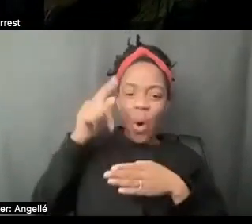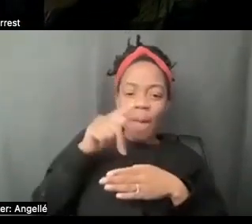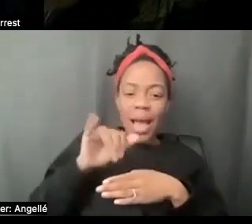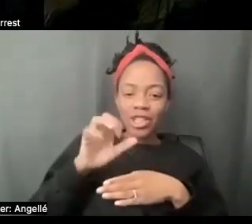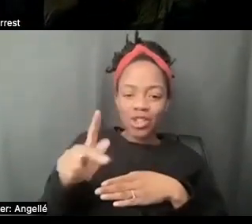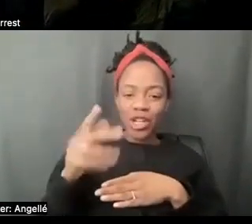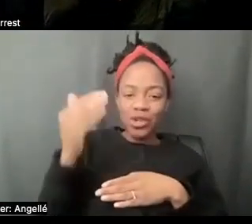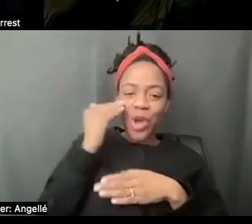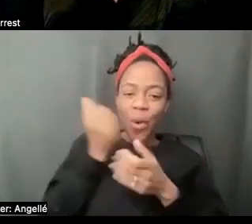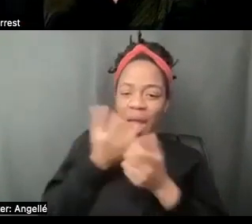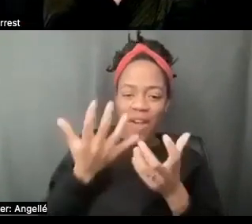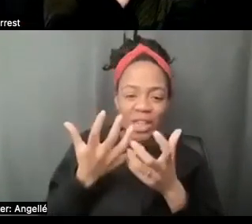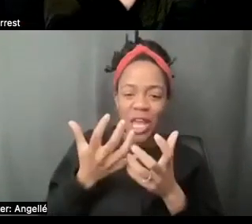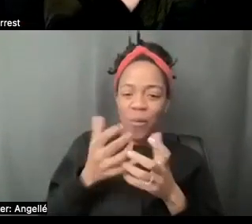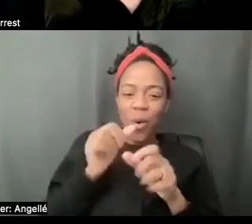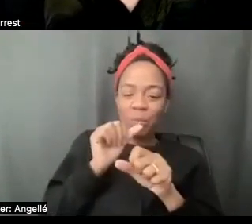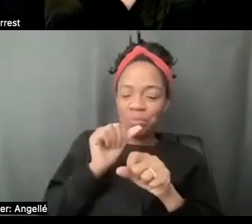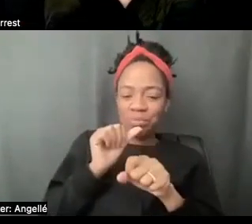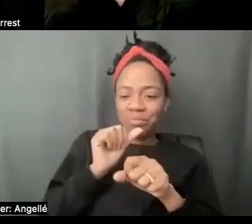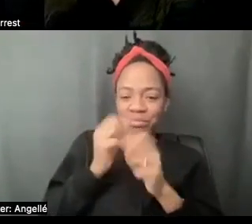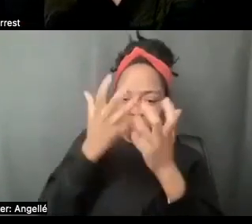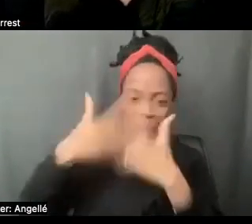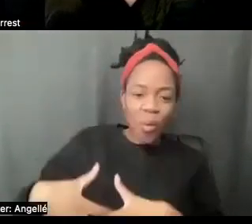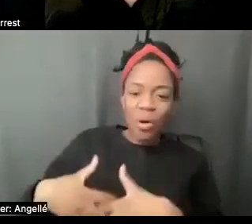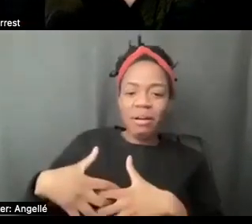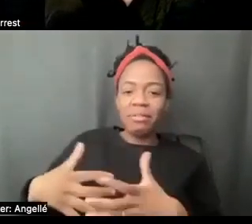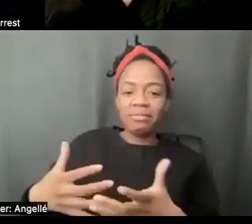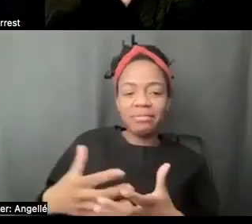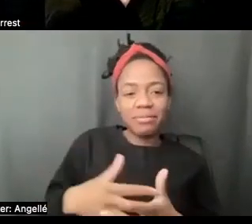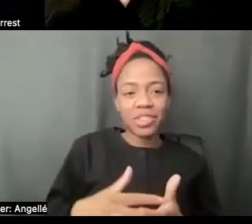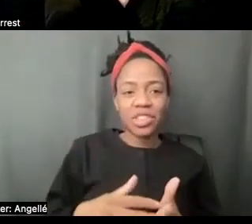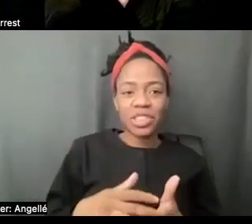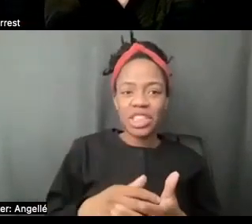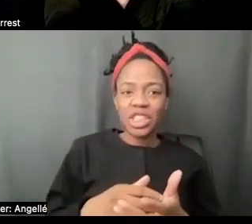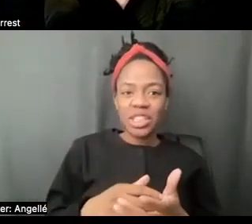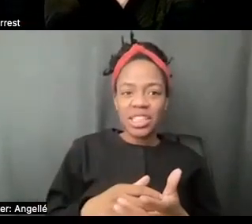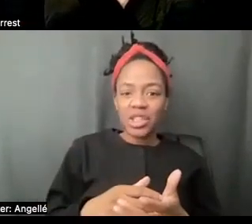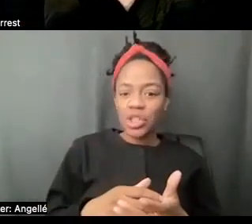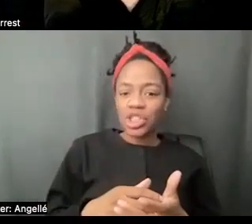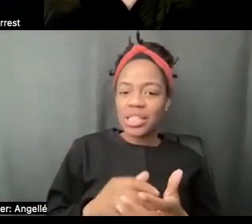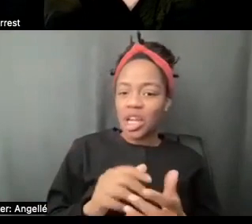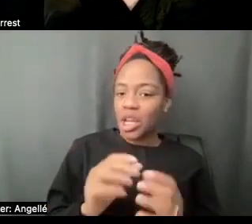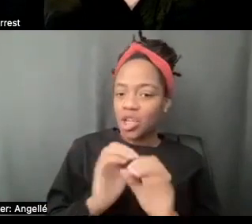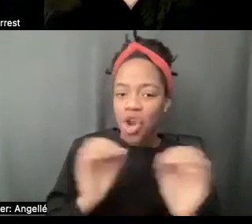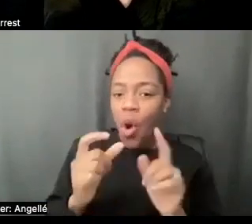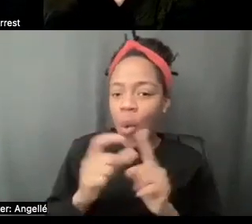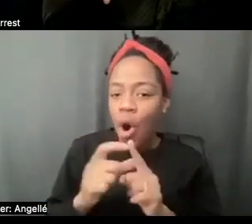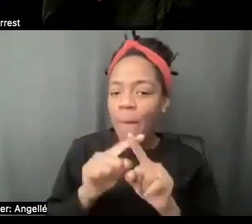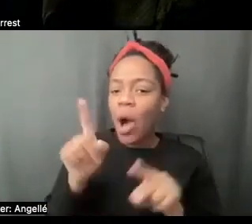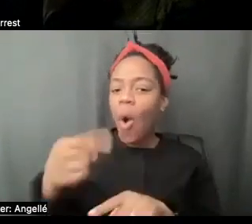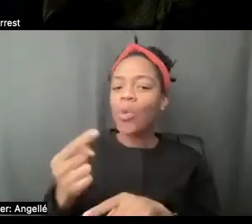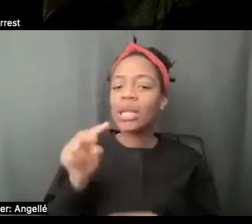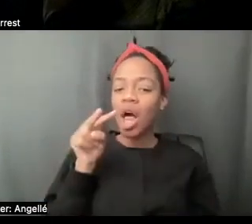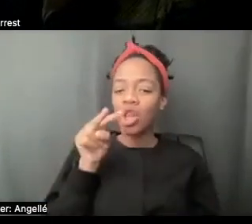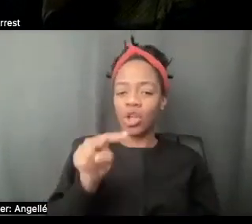things are going to work out. And, and it's, it's, it's, there's not a, there's not a word behind it. It's just a look. So I, if you haven't seen the film